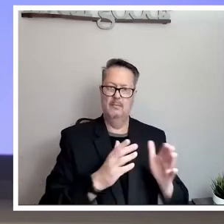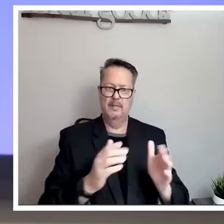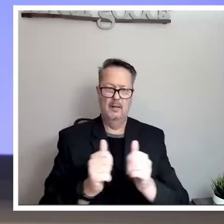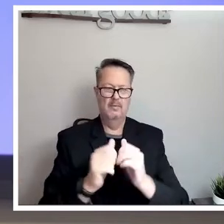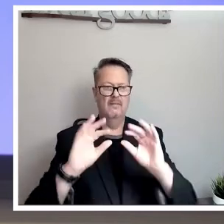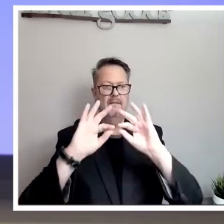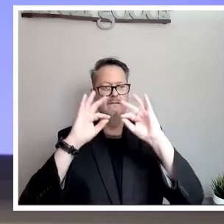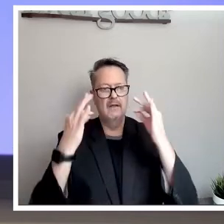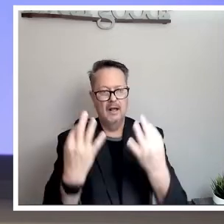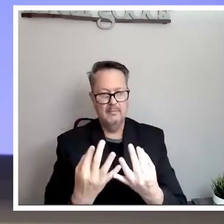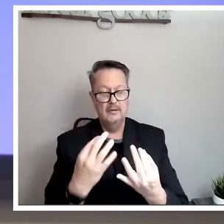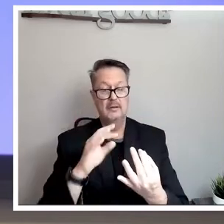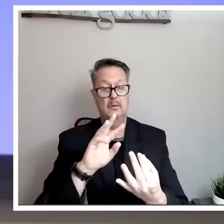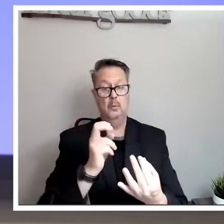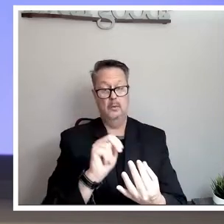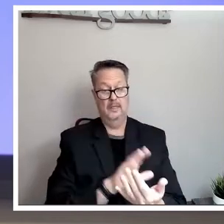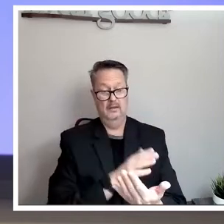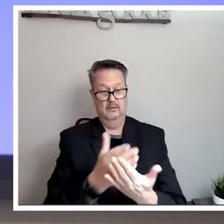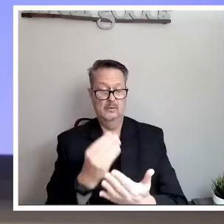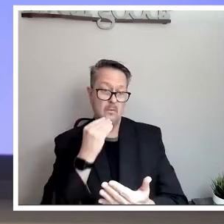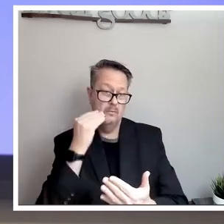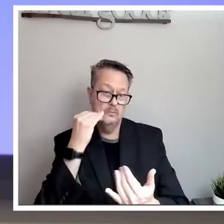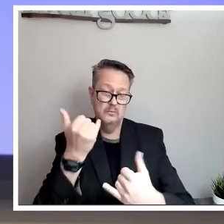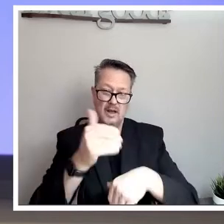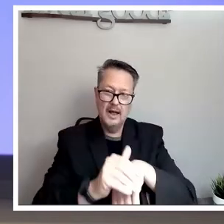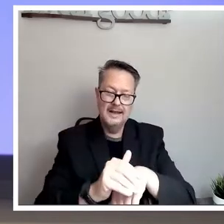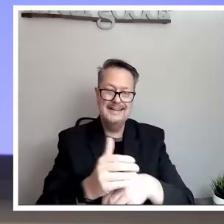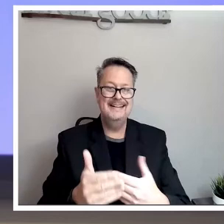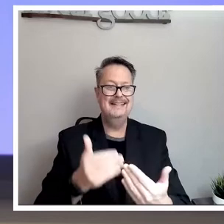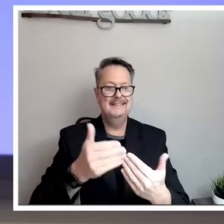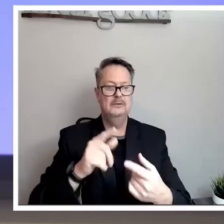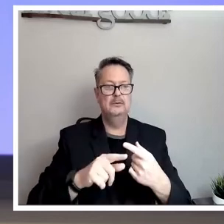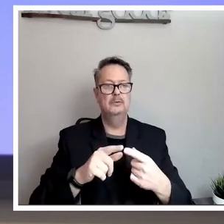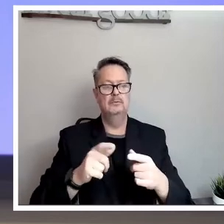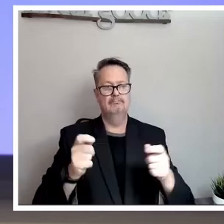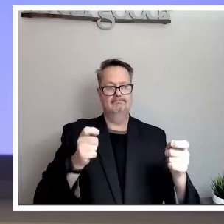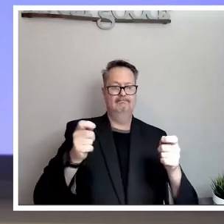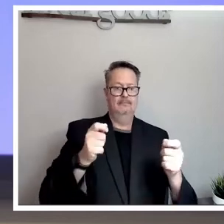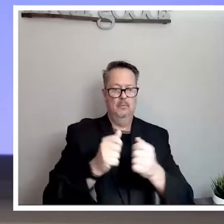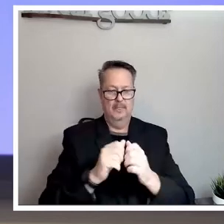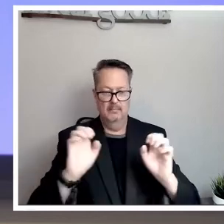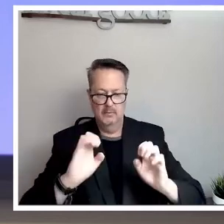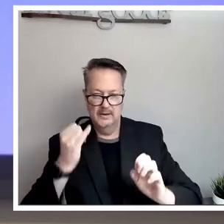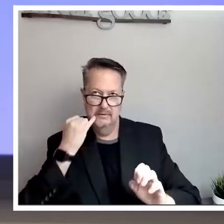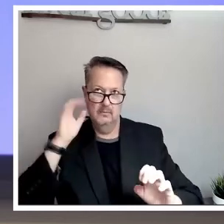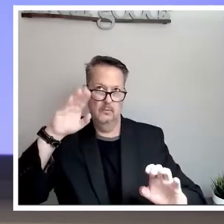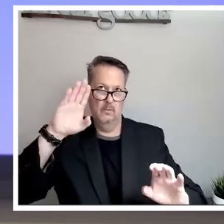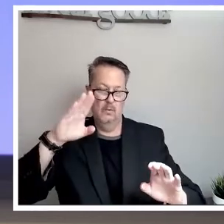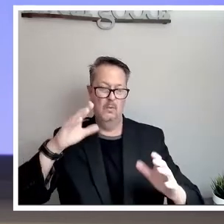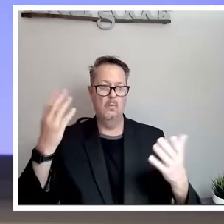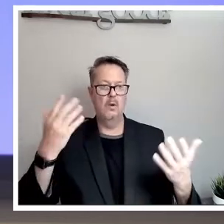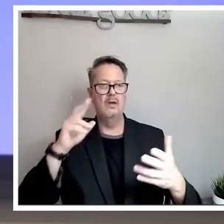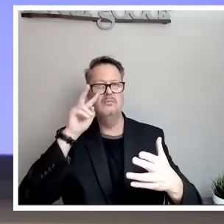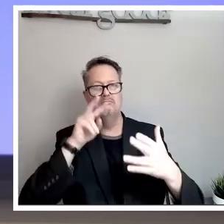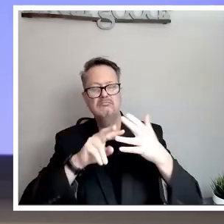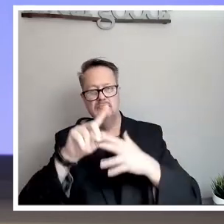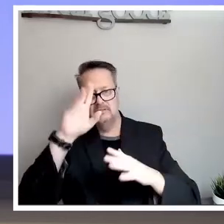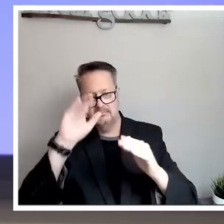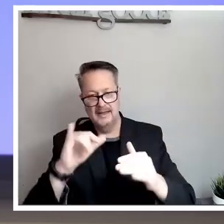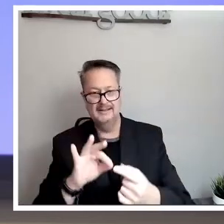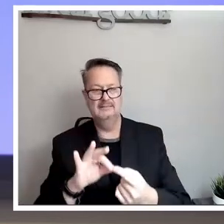when they get home tonight. It is easier to cope with an emergency when you know what to expect, especially for children.